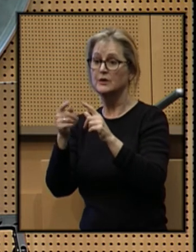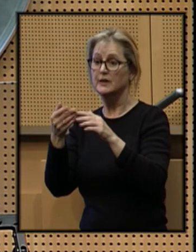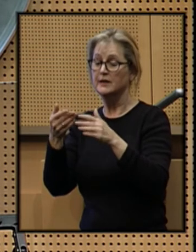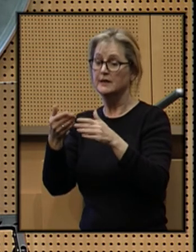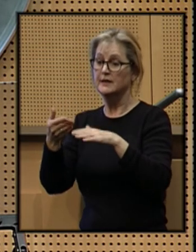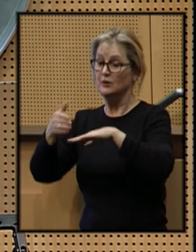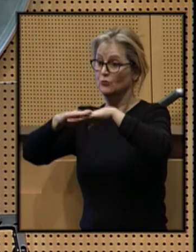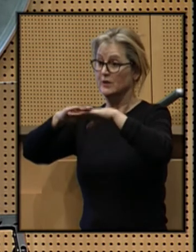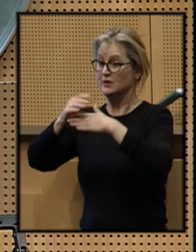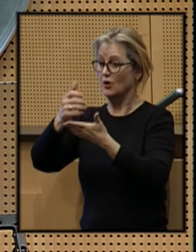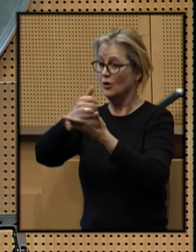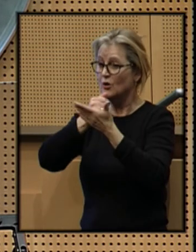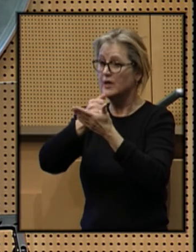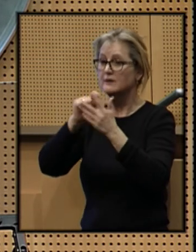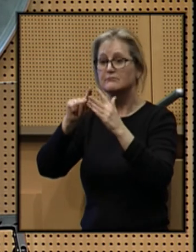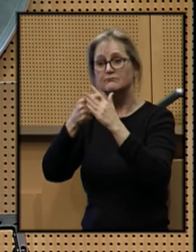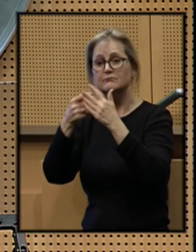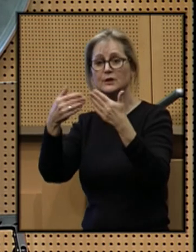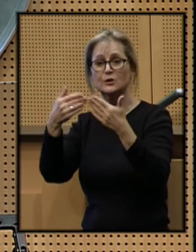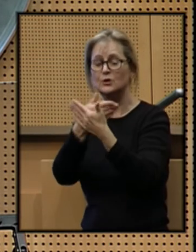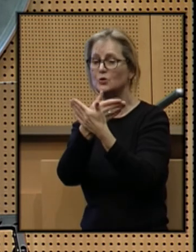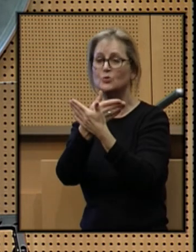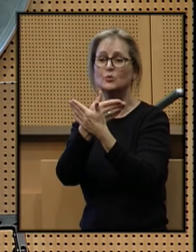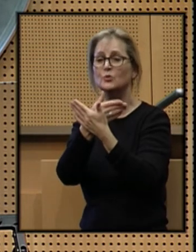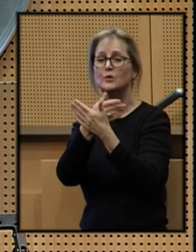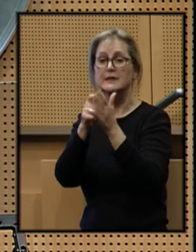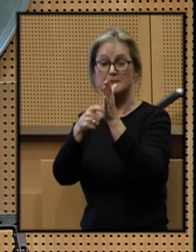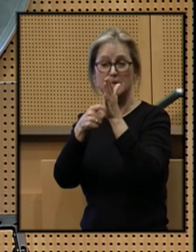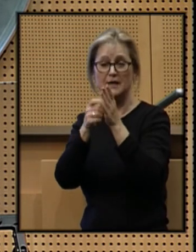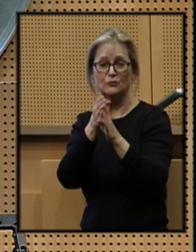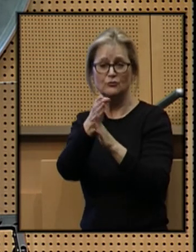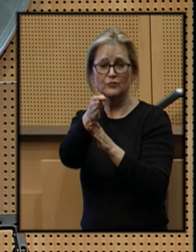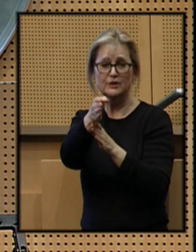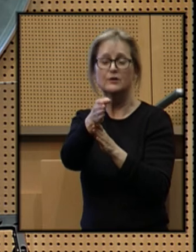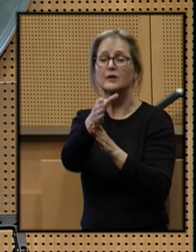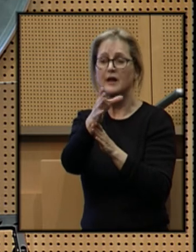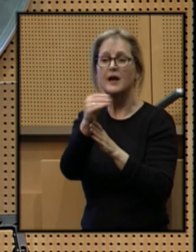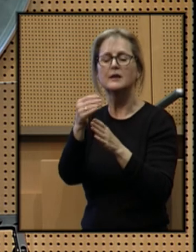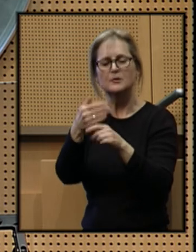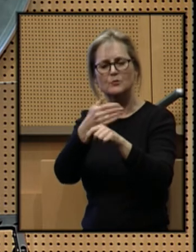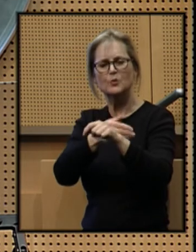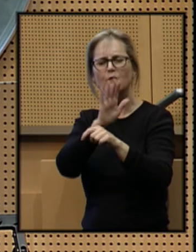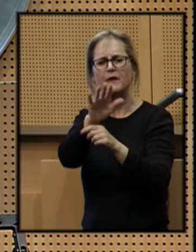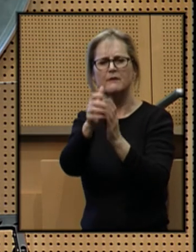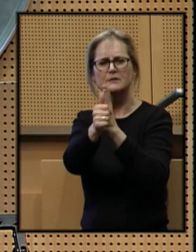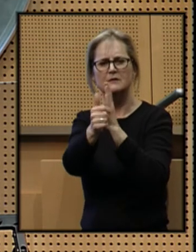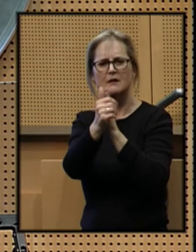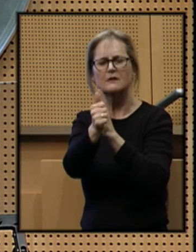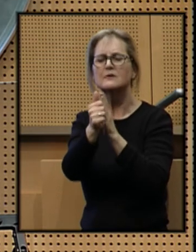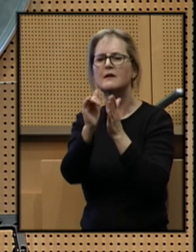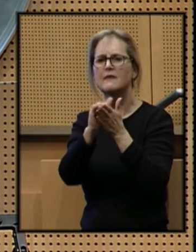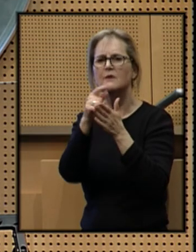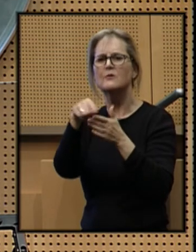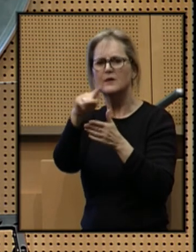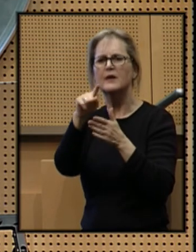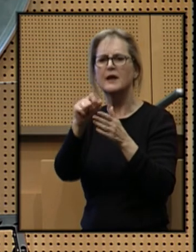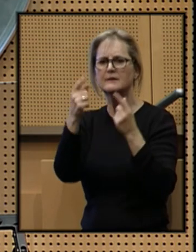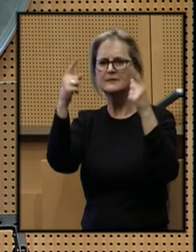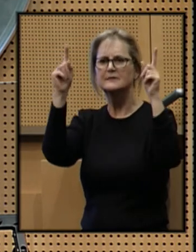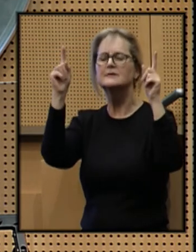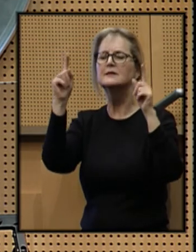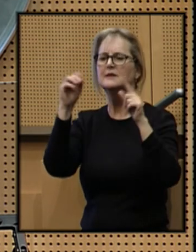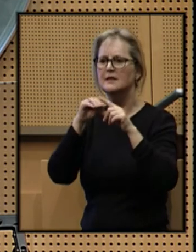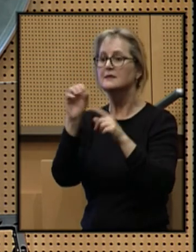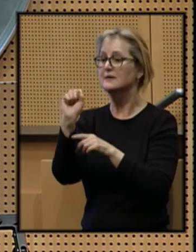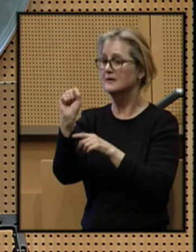earnings, embark on a new in-demand career, and improve their skills so that they can succeed